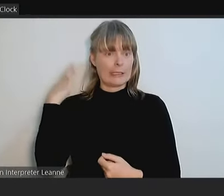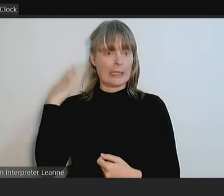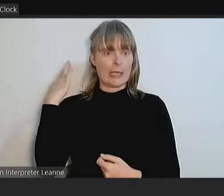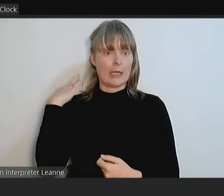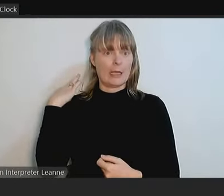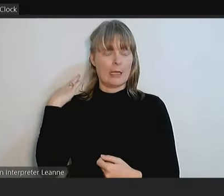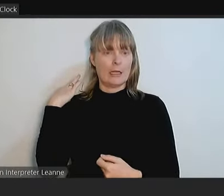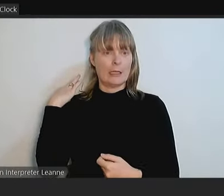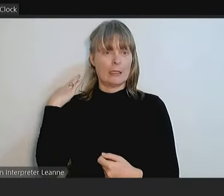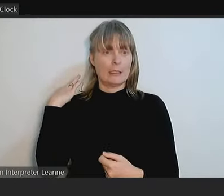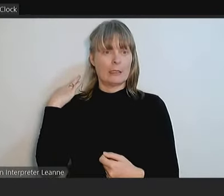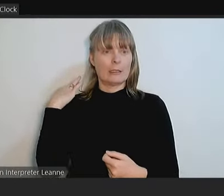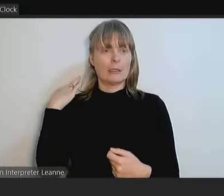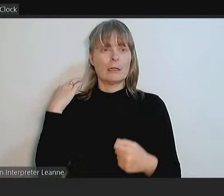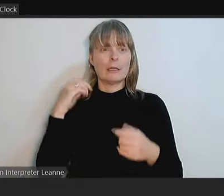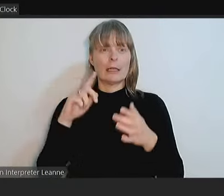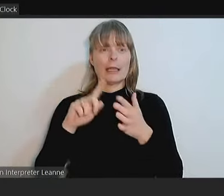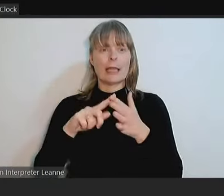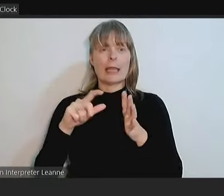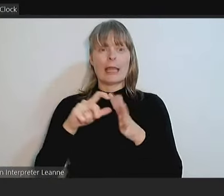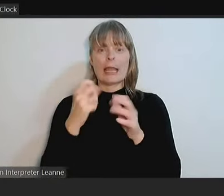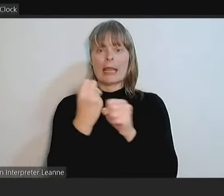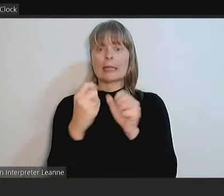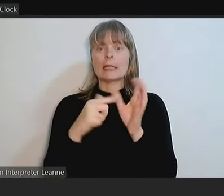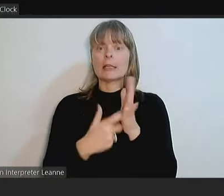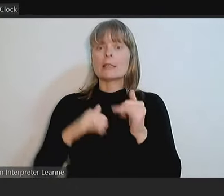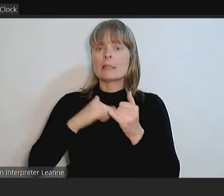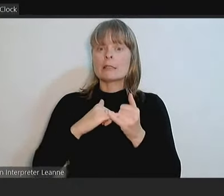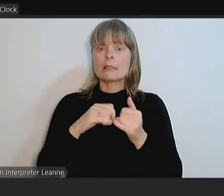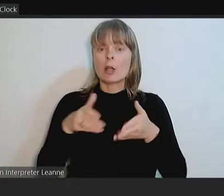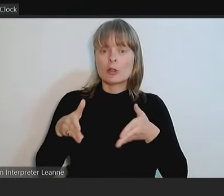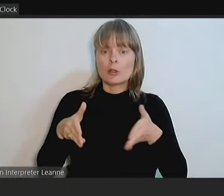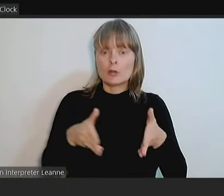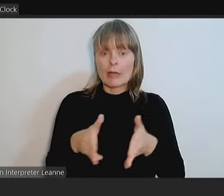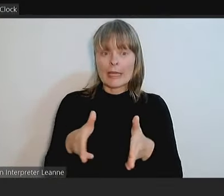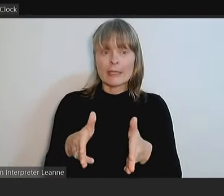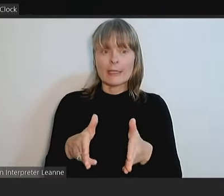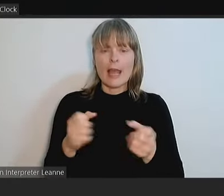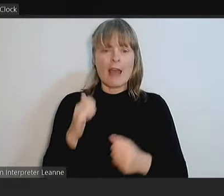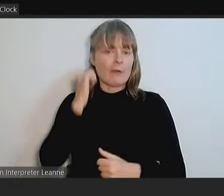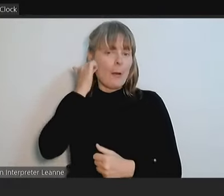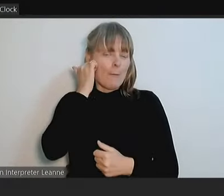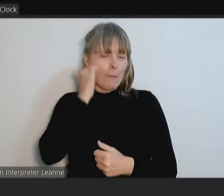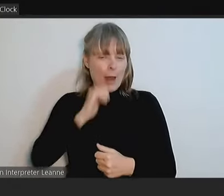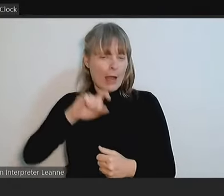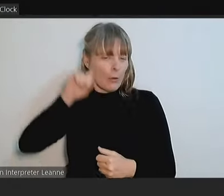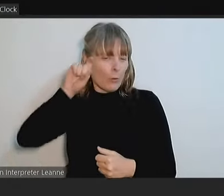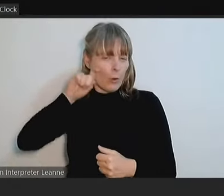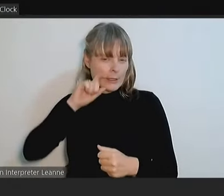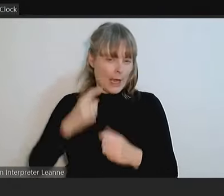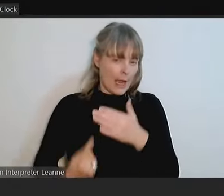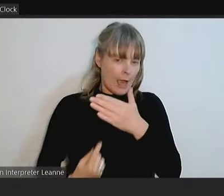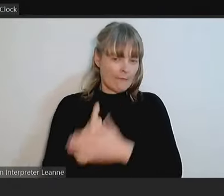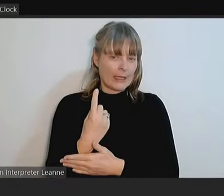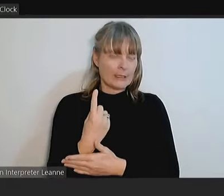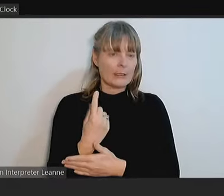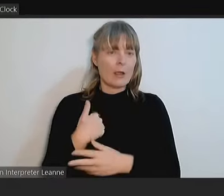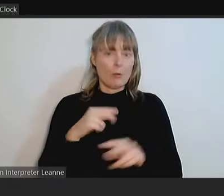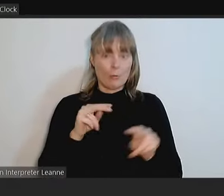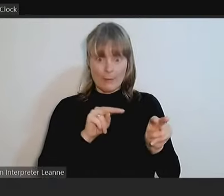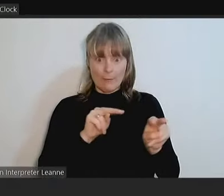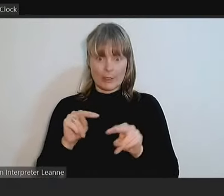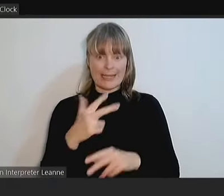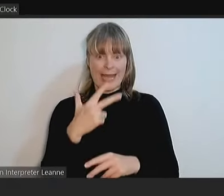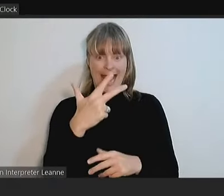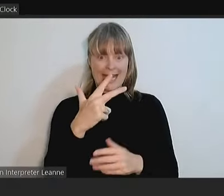Lake and Eggers Creek, which is subject to black water events, we monitor eight sites and it takes us four